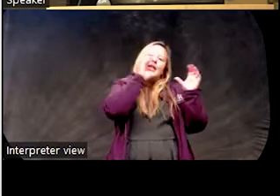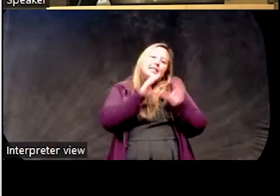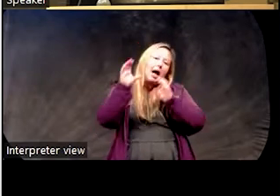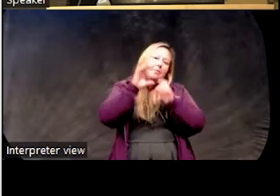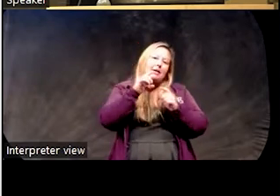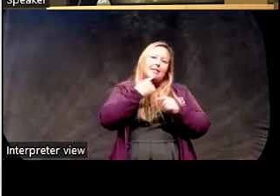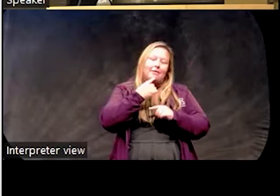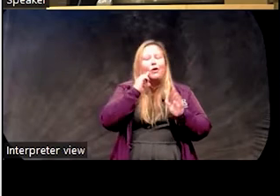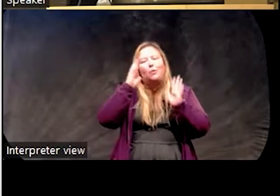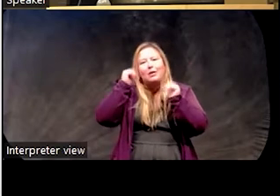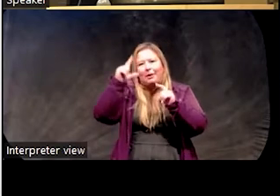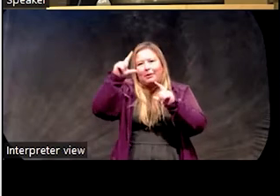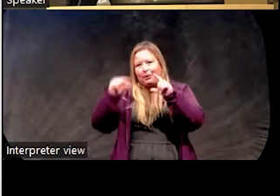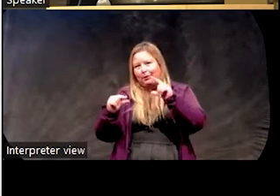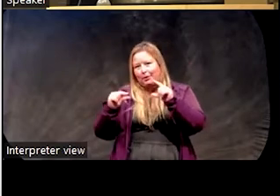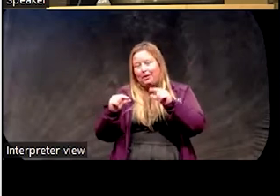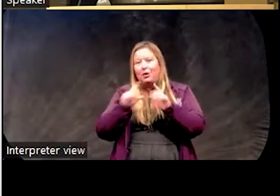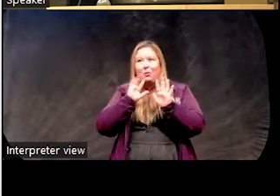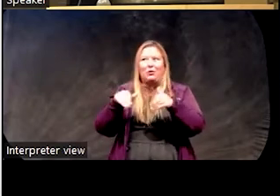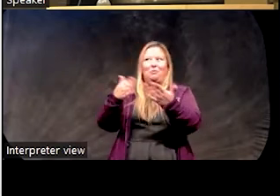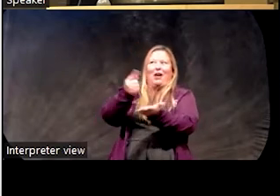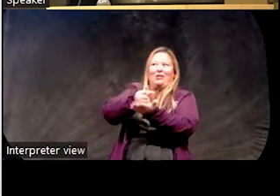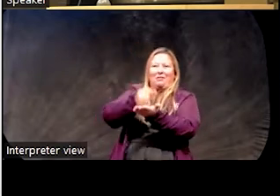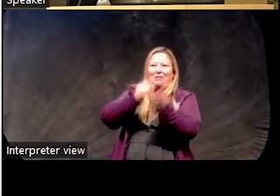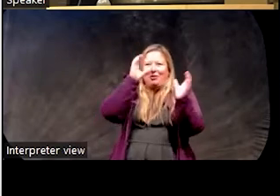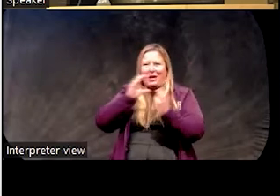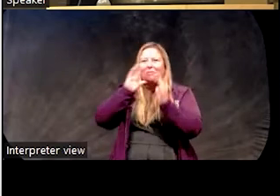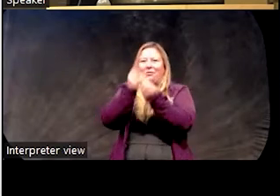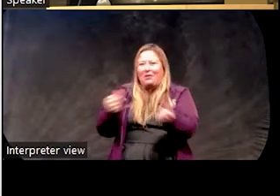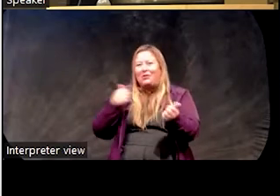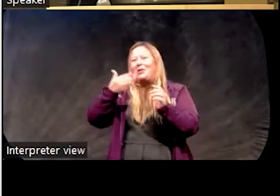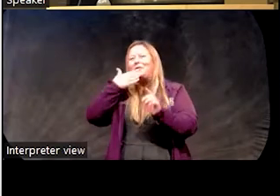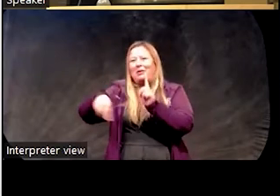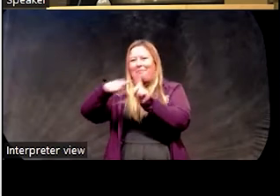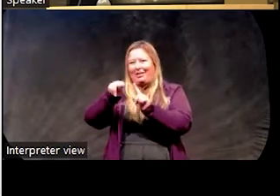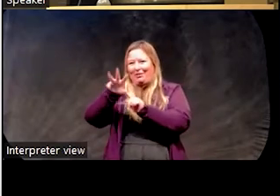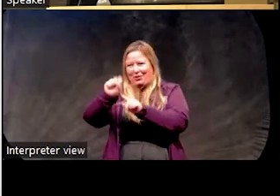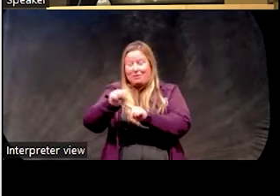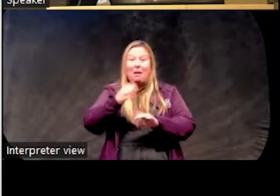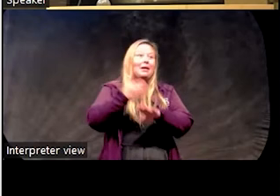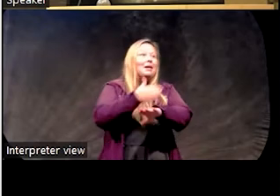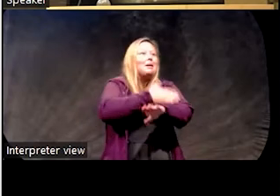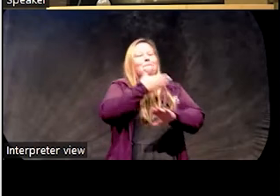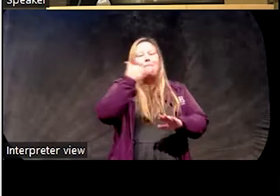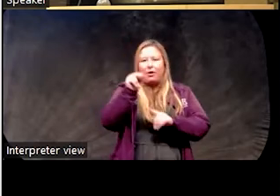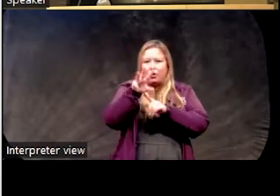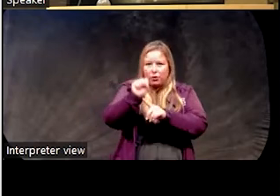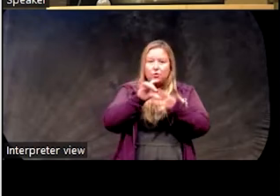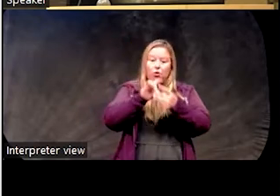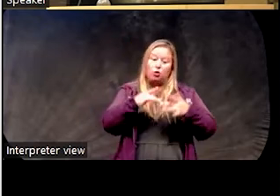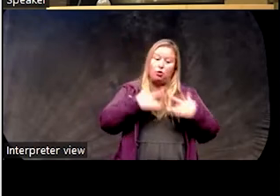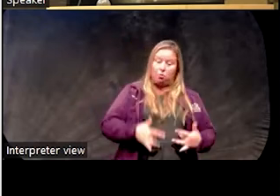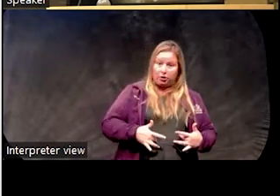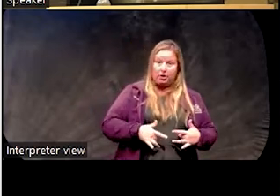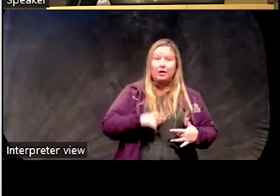which we expected, when you deliver an insomnia treatment. So that's good news. The better news is same story with respect to depression. So